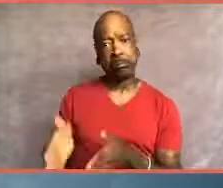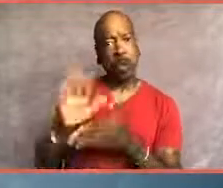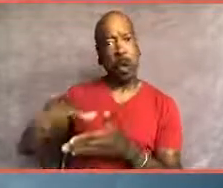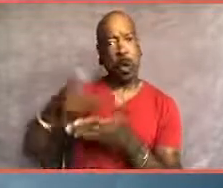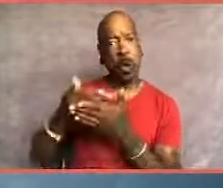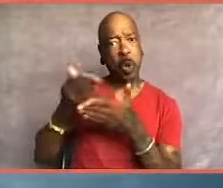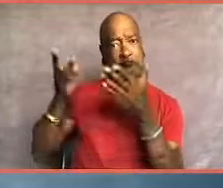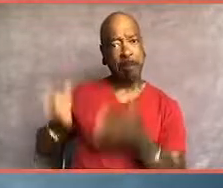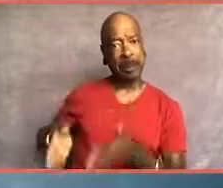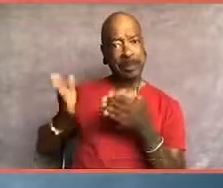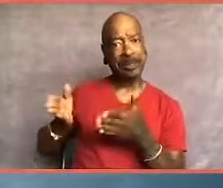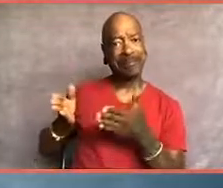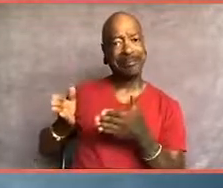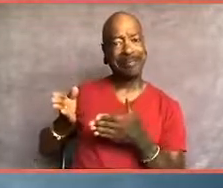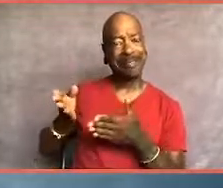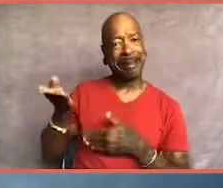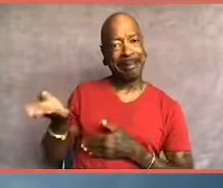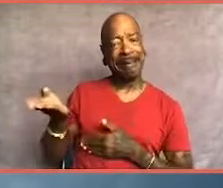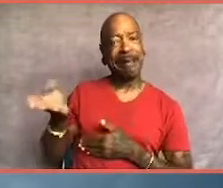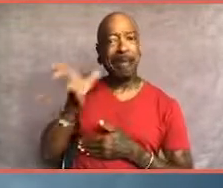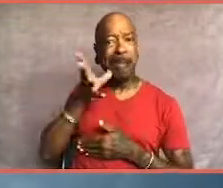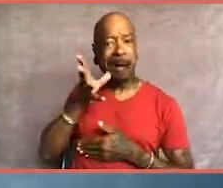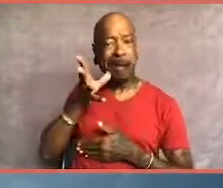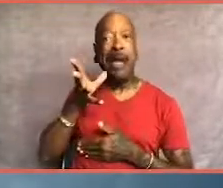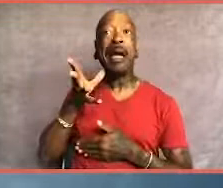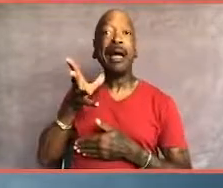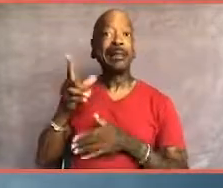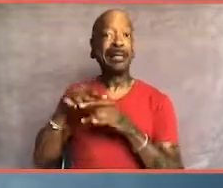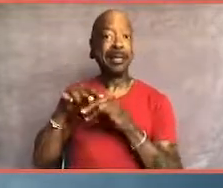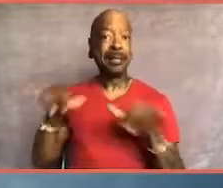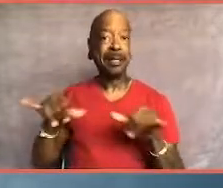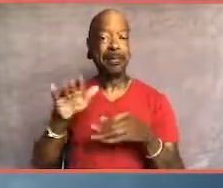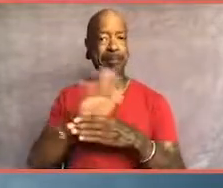and take care of this business.